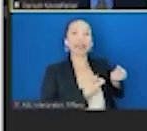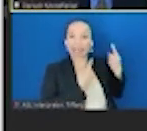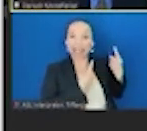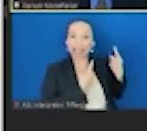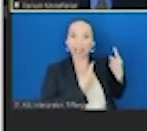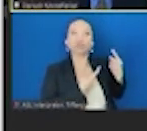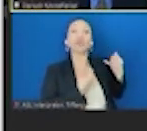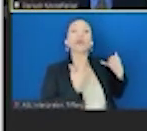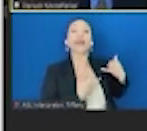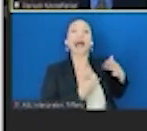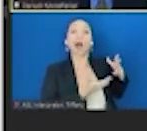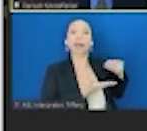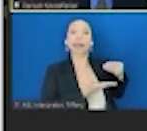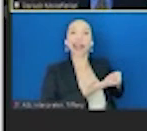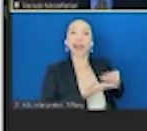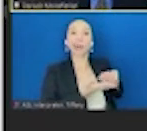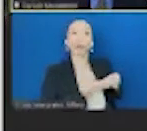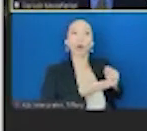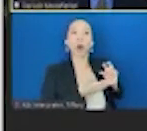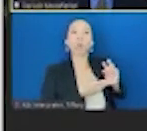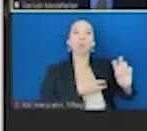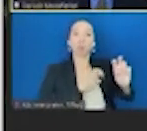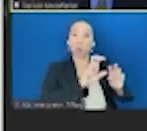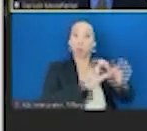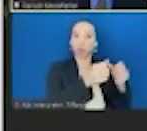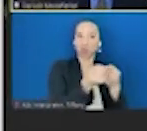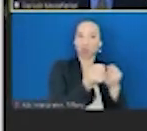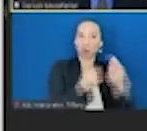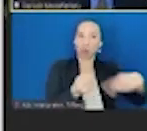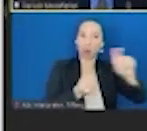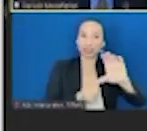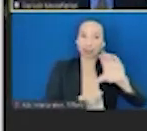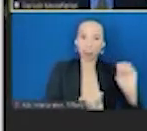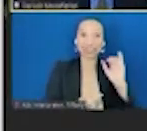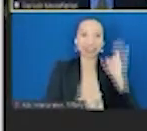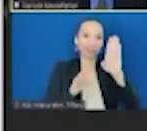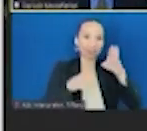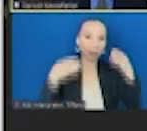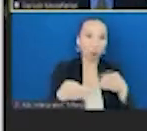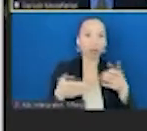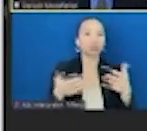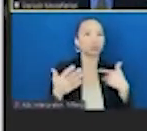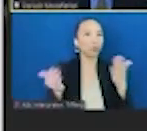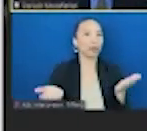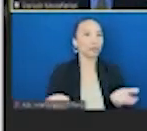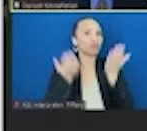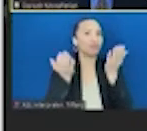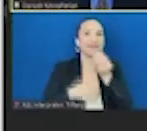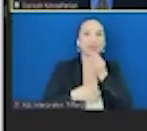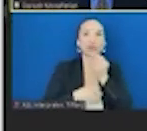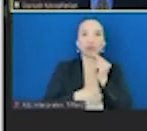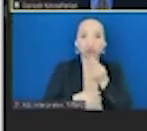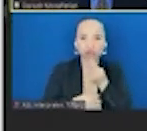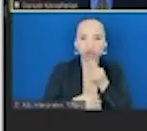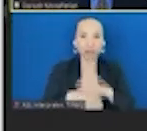capital into creating food companies that improve nutrition and equity and sustainability. We're working on this. We have a new innovation institute, the